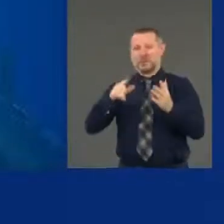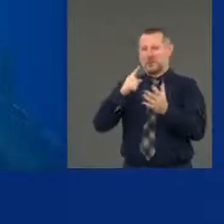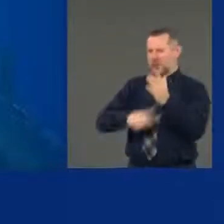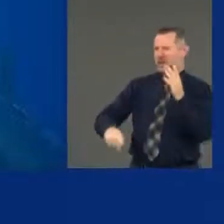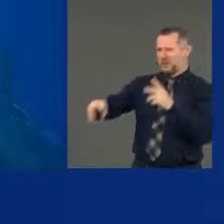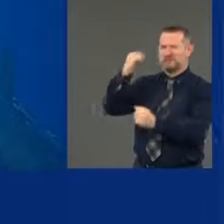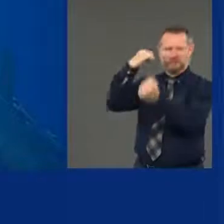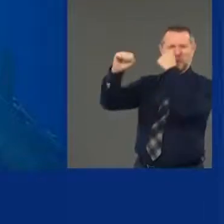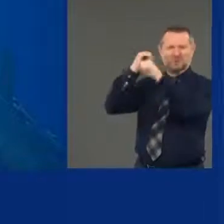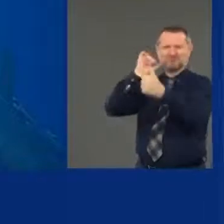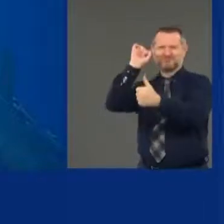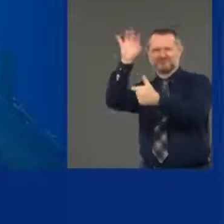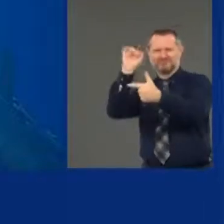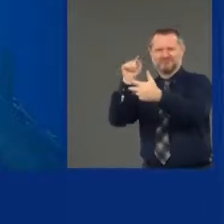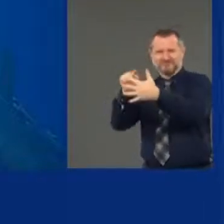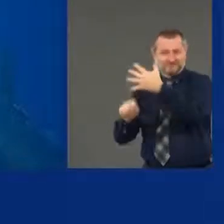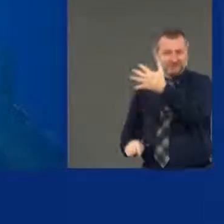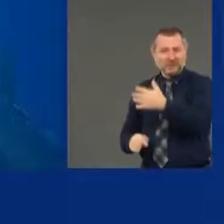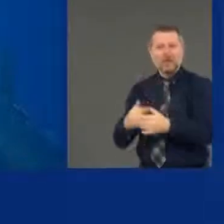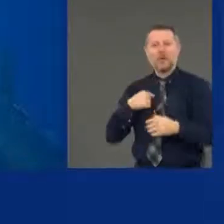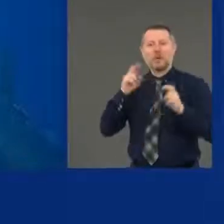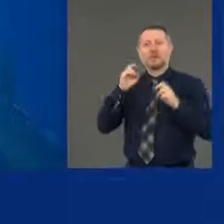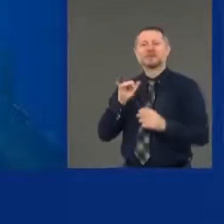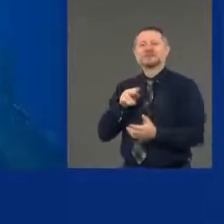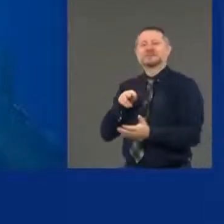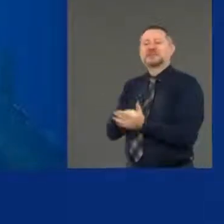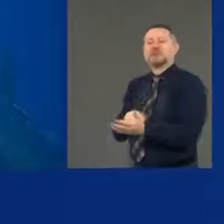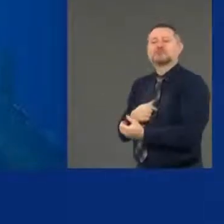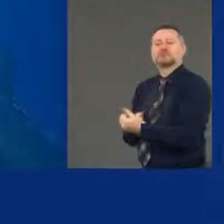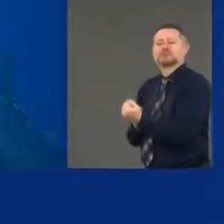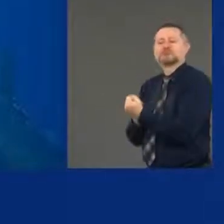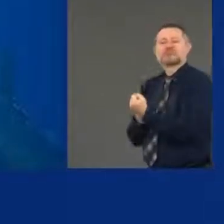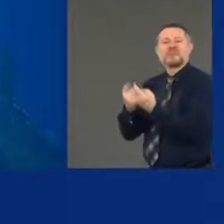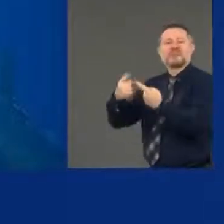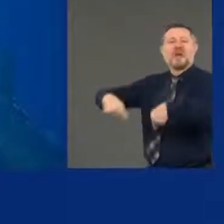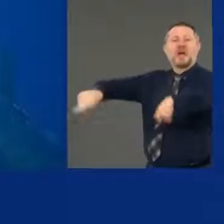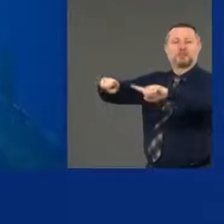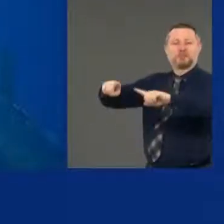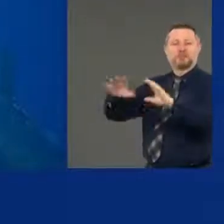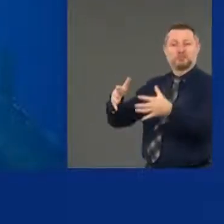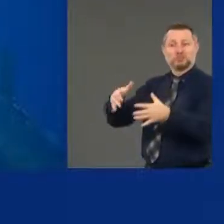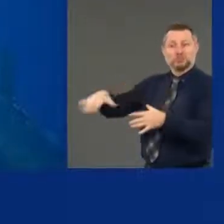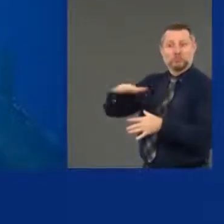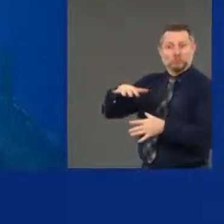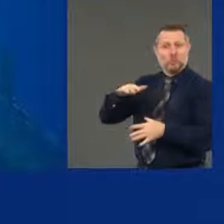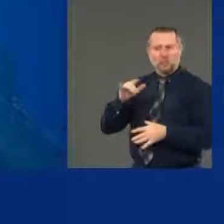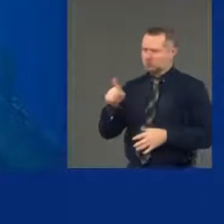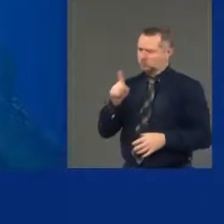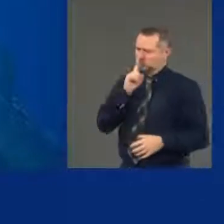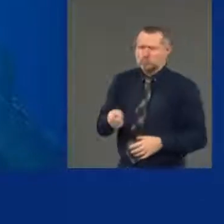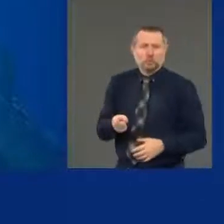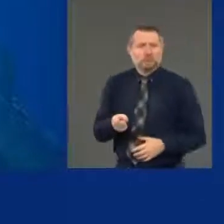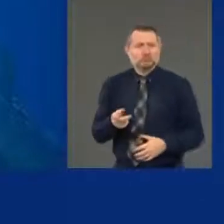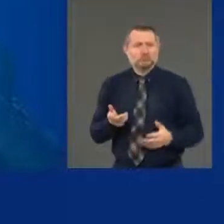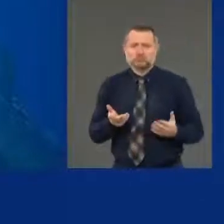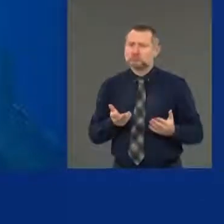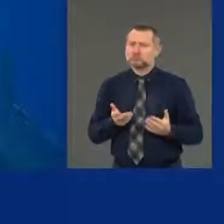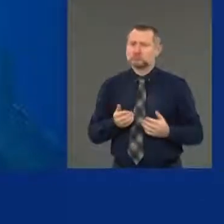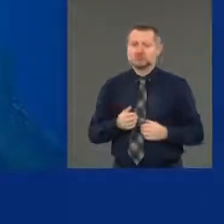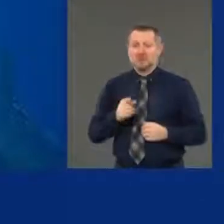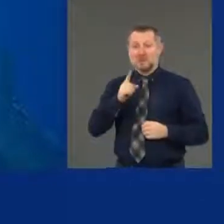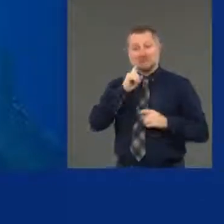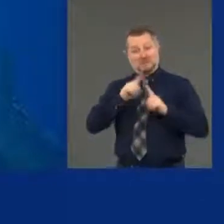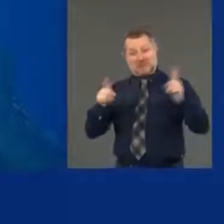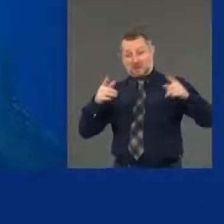stand with the protesters in saying that. Because it's very true. But then in this moment of change, let's